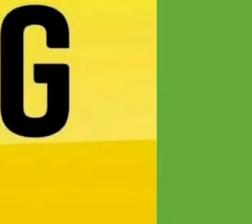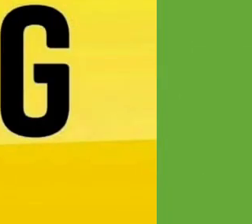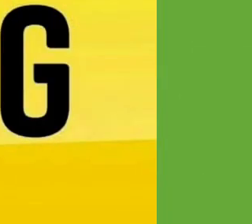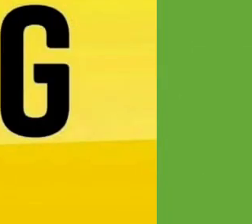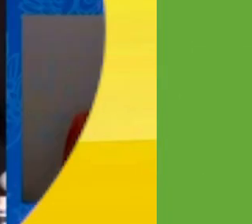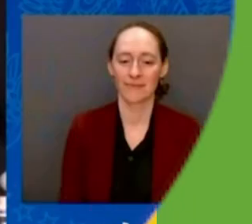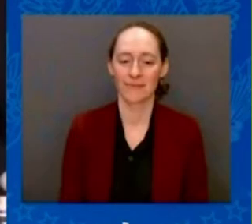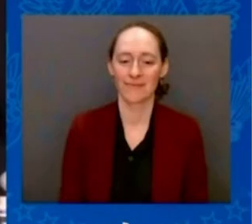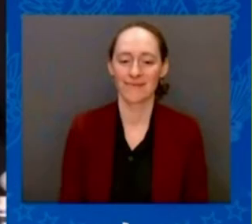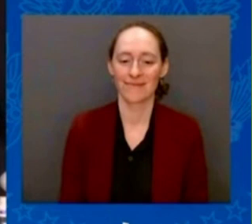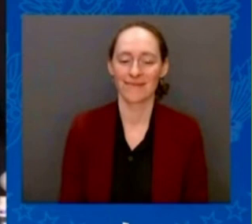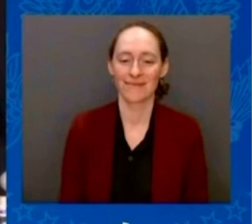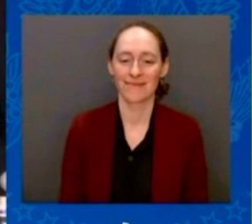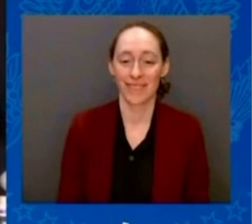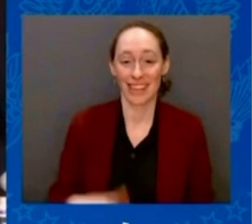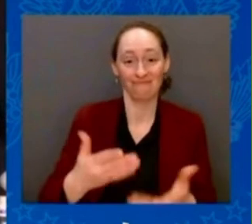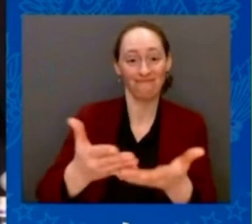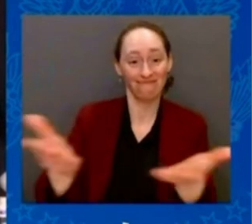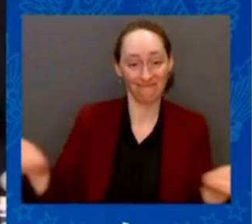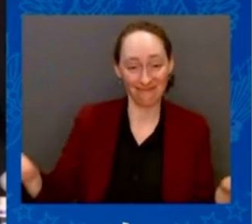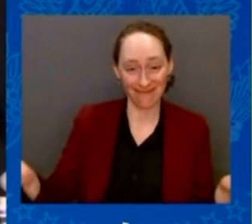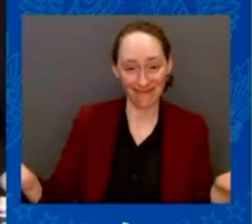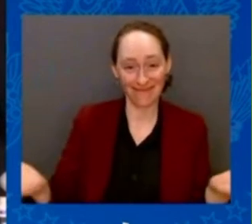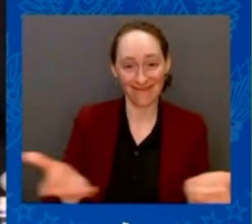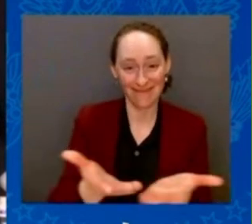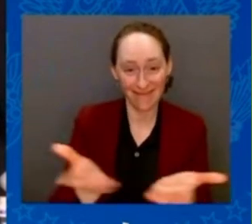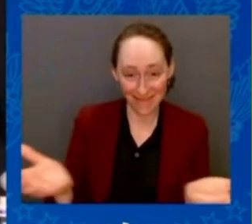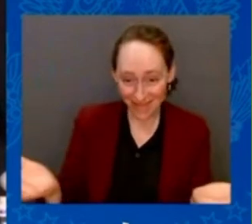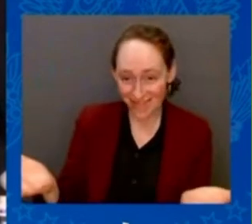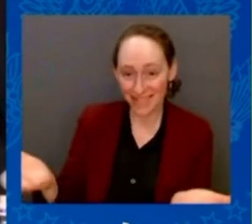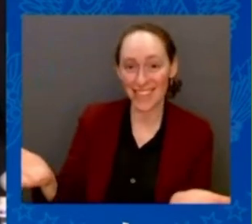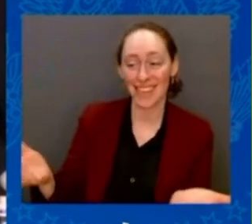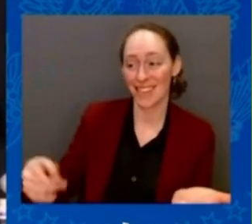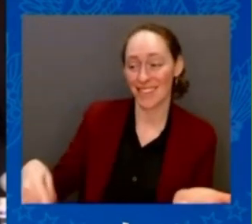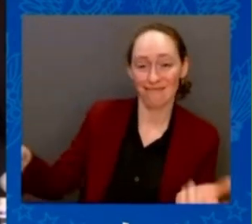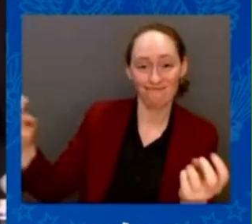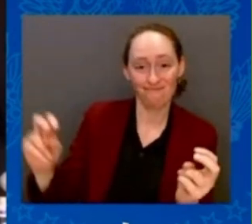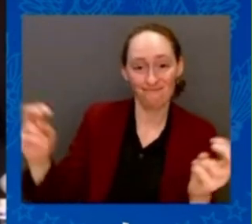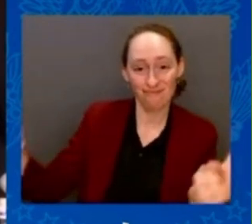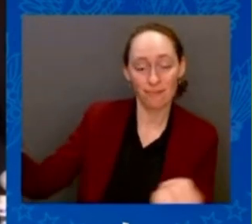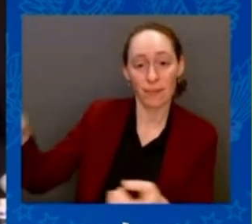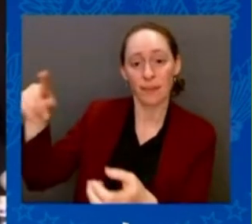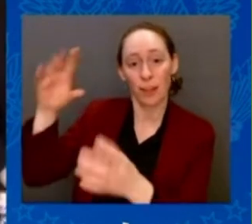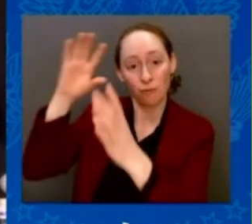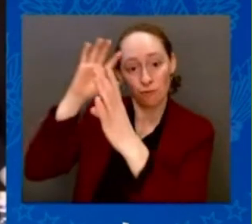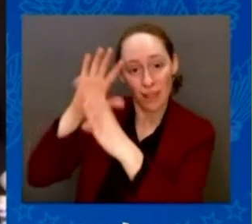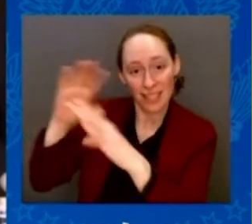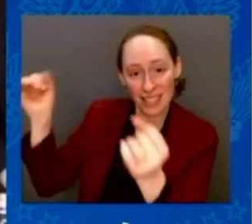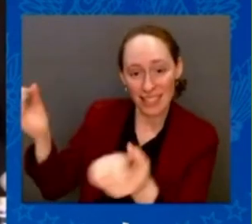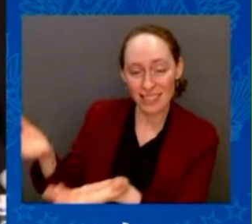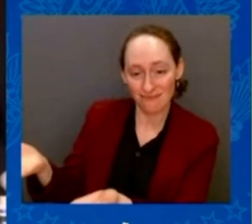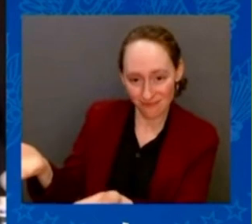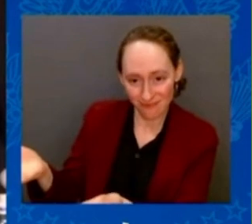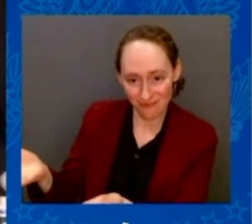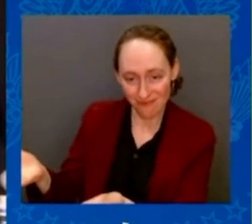Mr. Secretary General, distinguished Prime Minister, ladies and gentlemen,